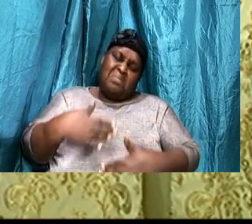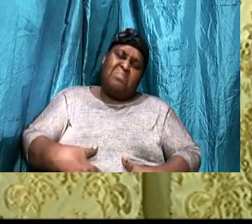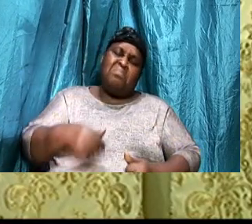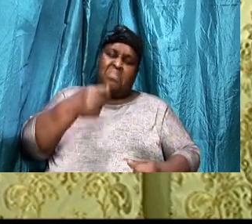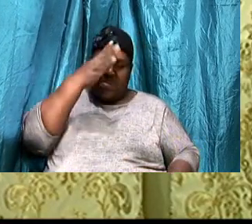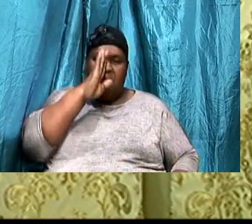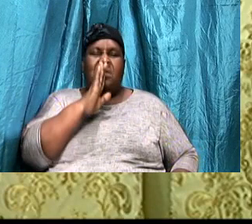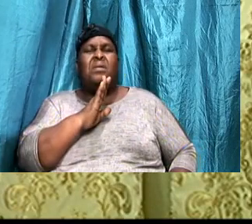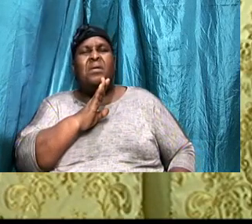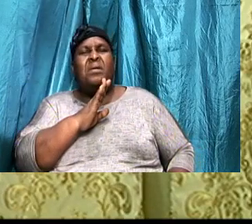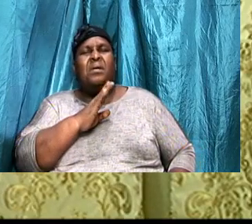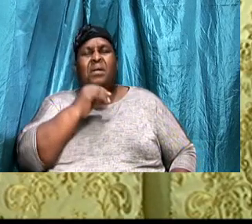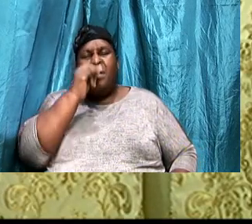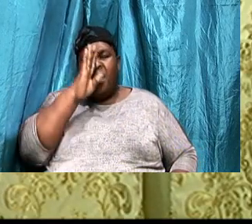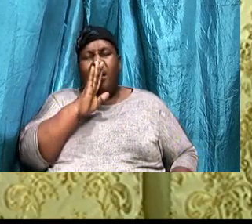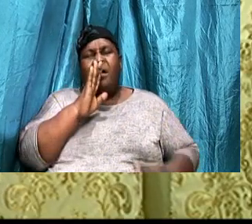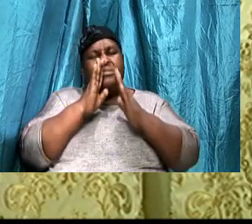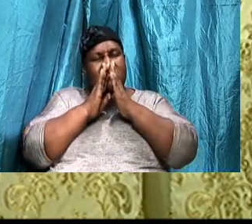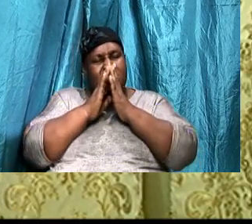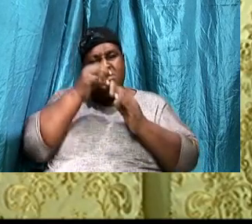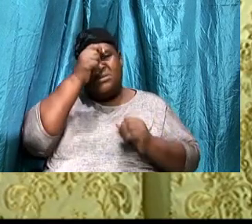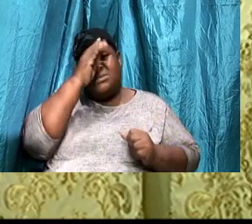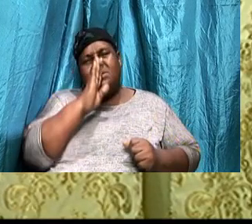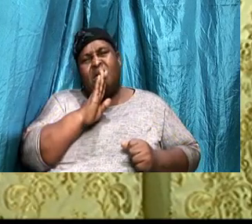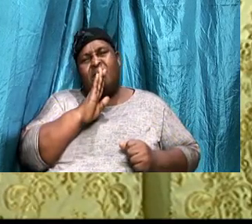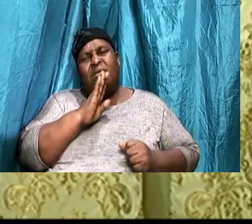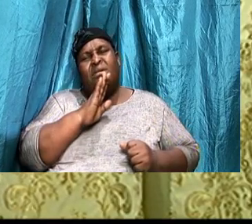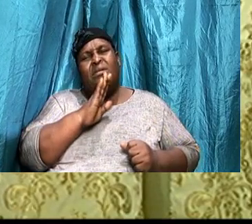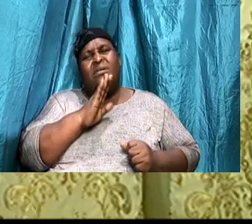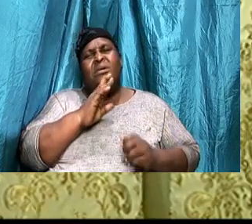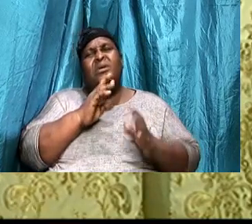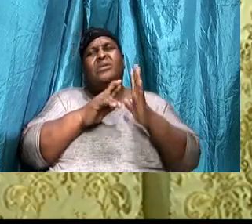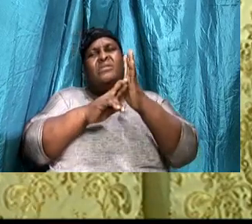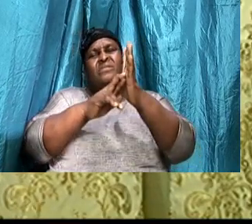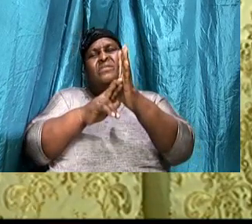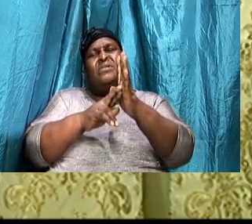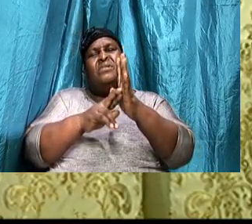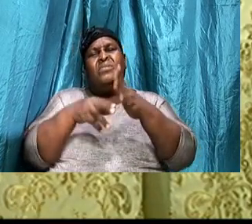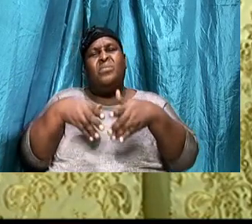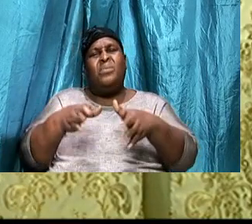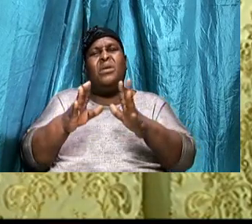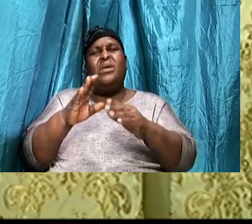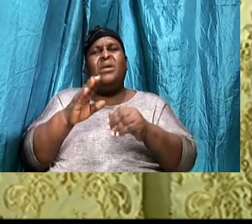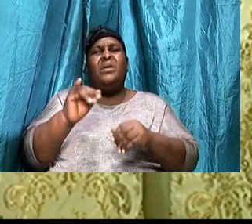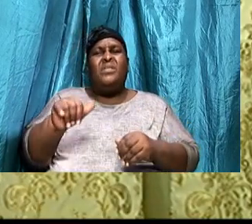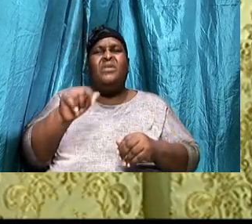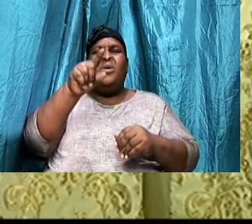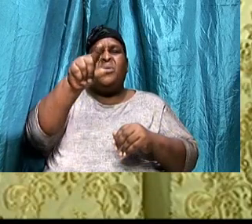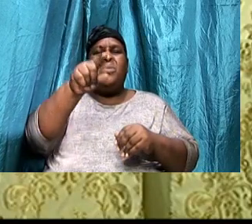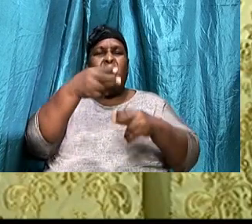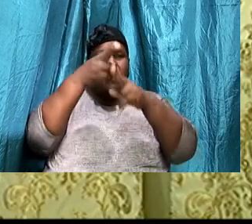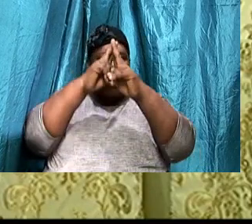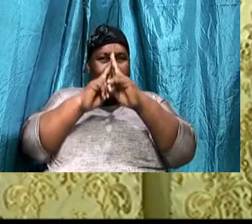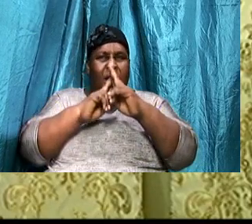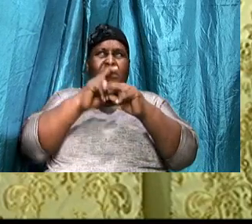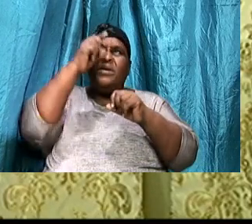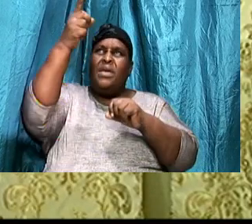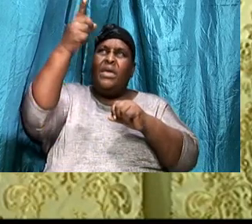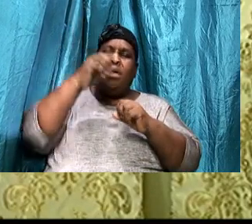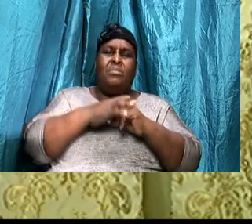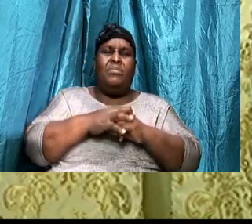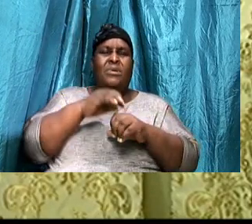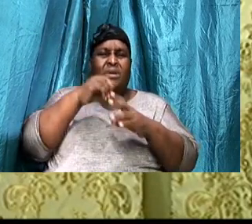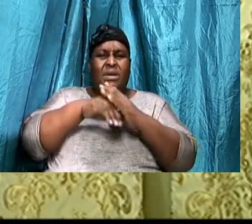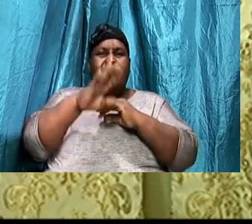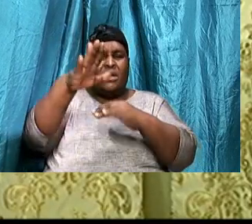ways, That you are, To honor, Him, In the temple, Ask Him, To help you, To live